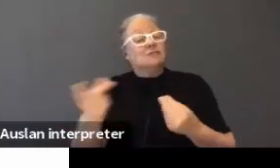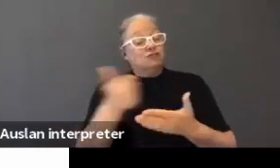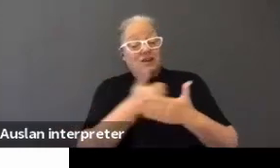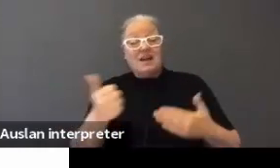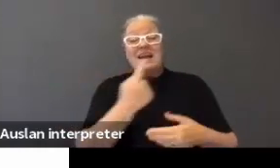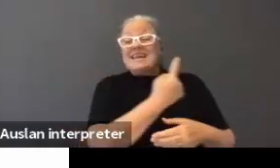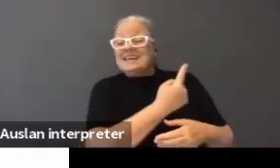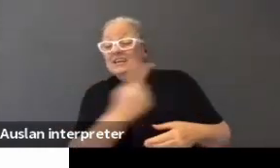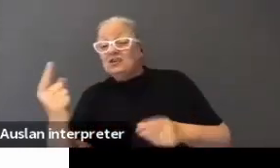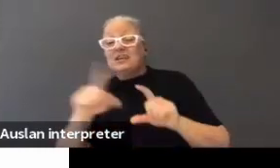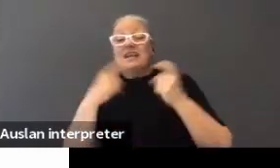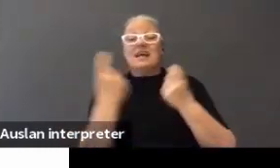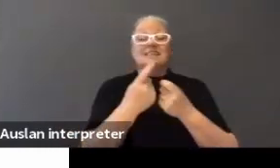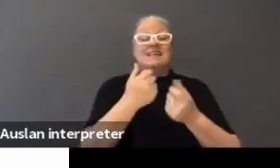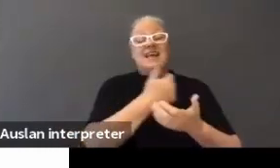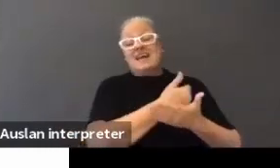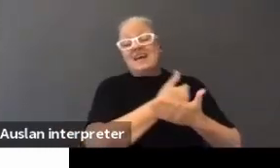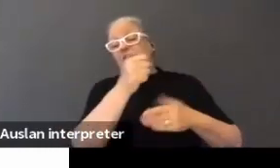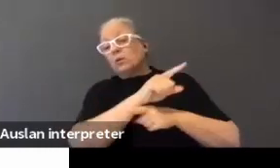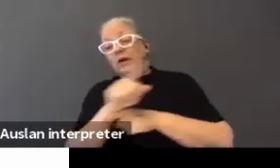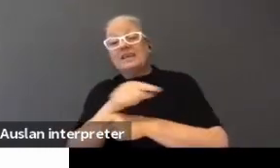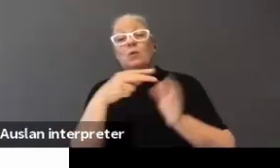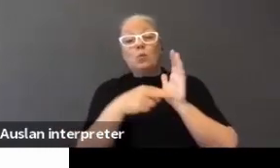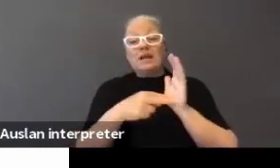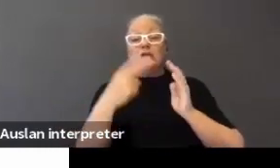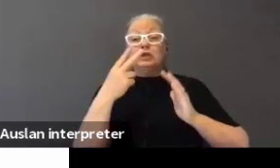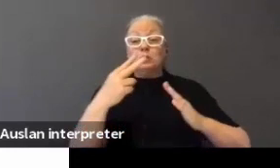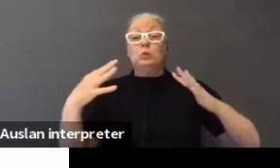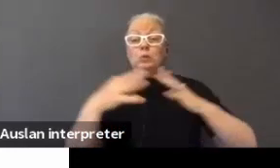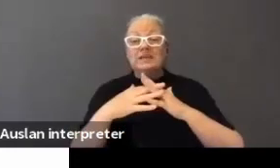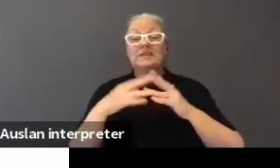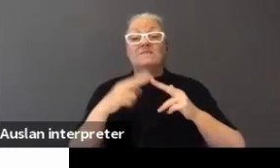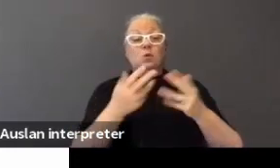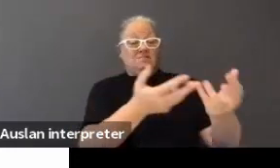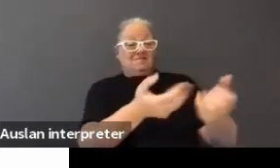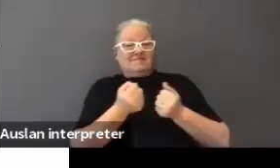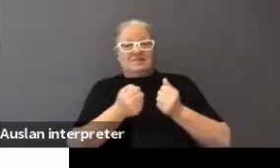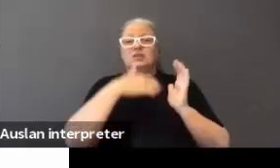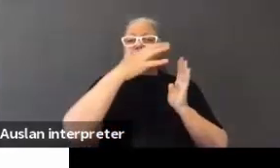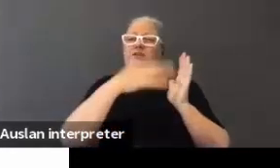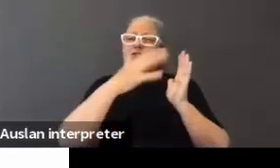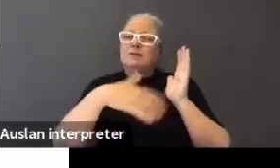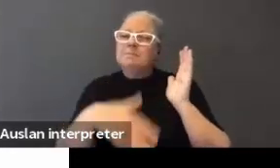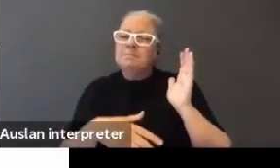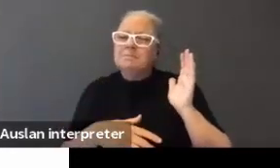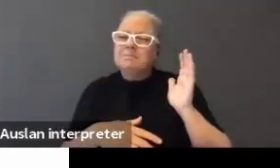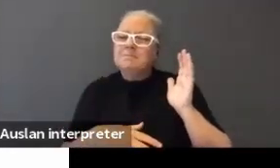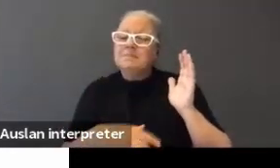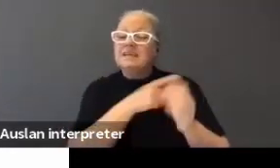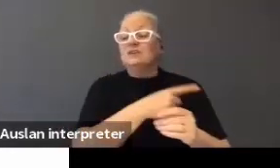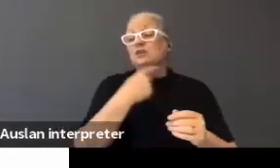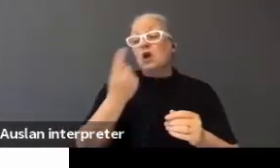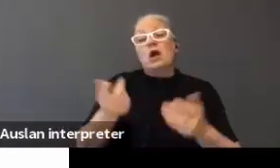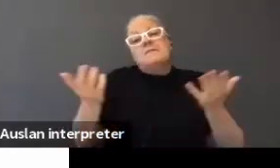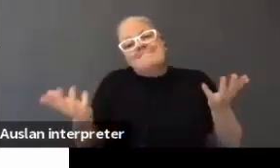class, every single week, he's waiting 14 days for access to the transcript. He was told that was a